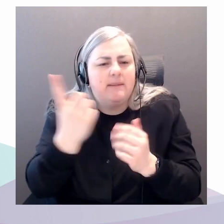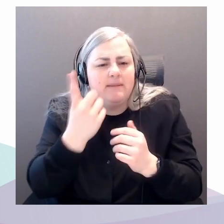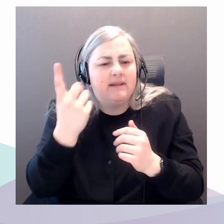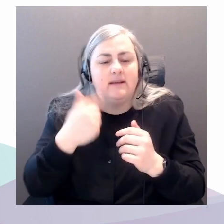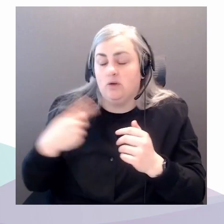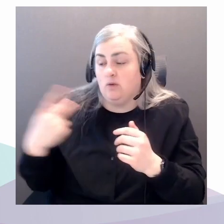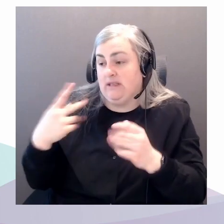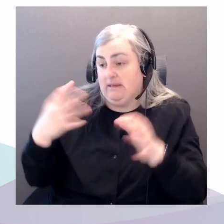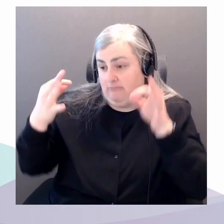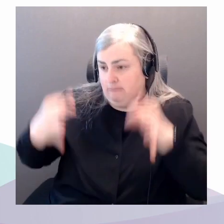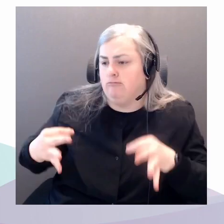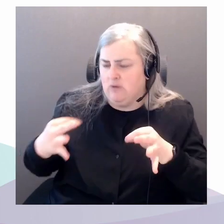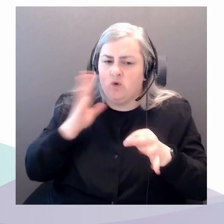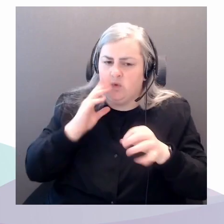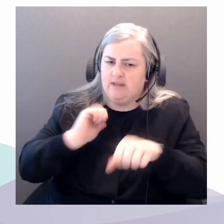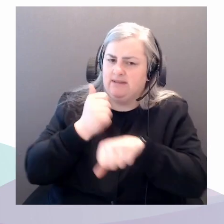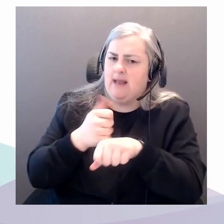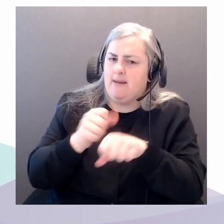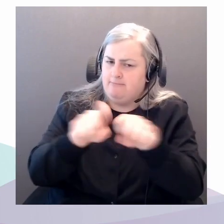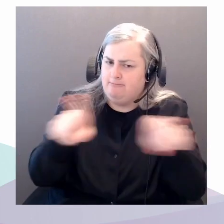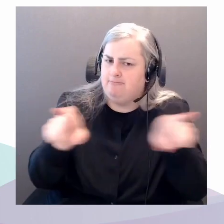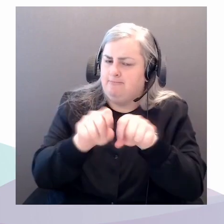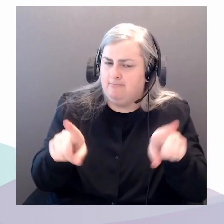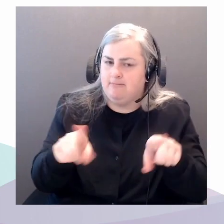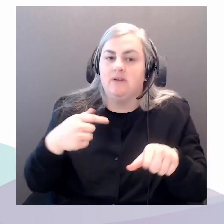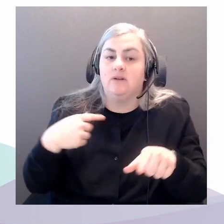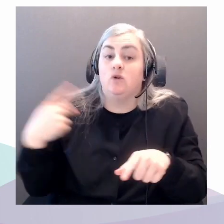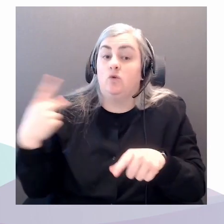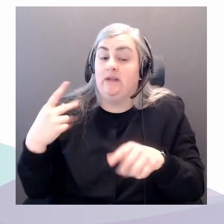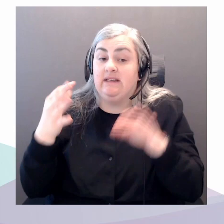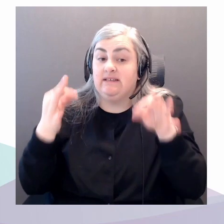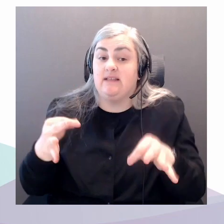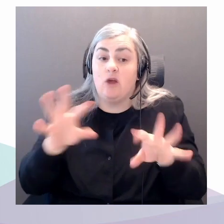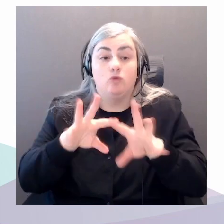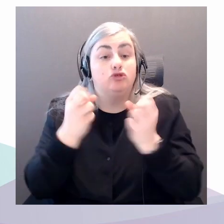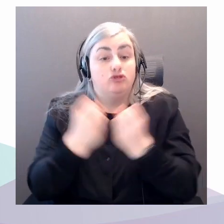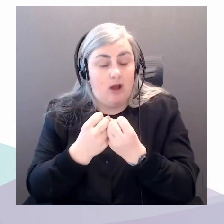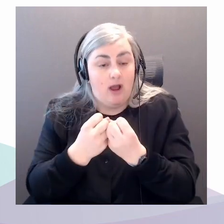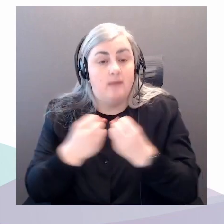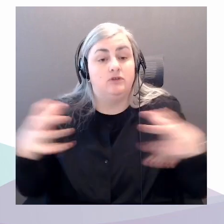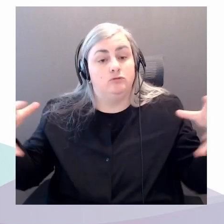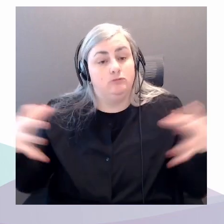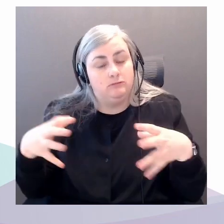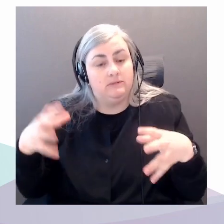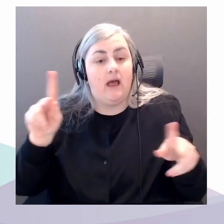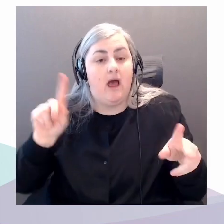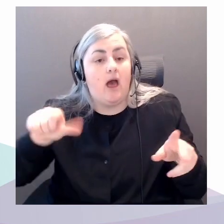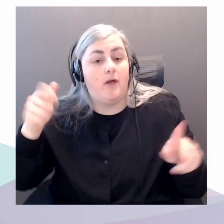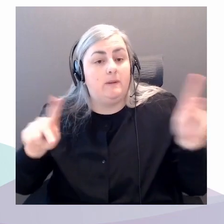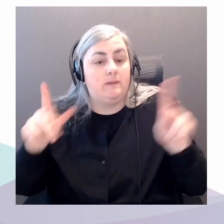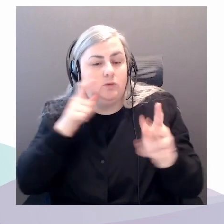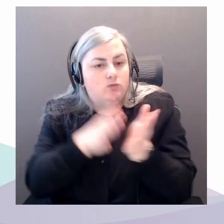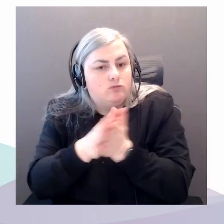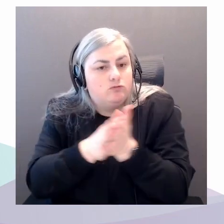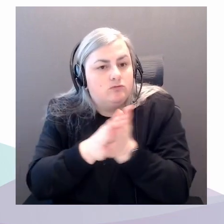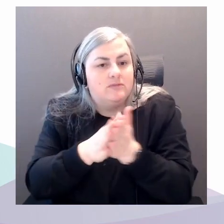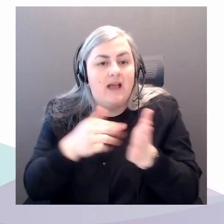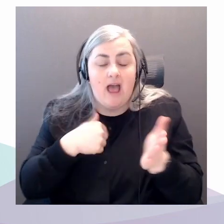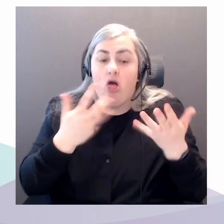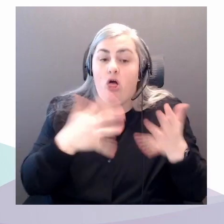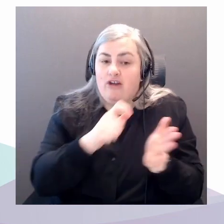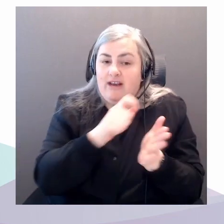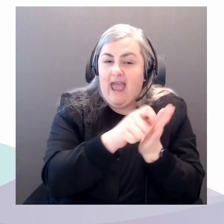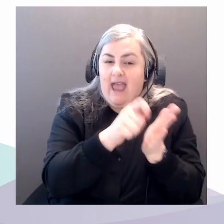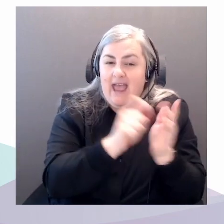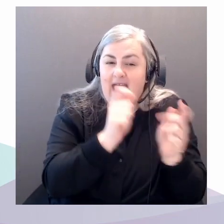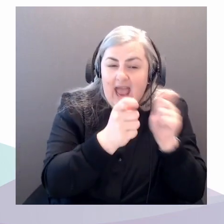workshop and get together and think together with other people interested in this. And I was already editing a special issue of a journal that was eventually called Citing